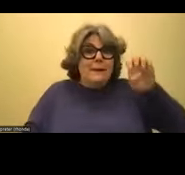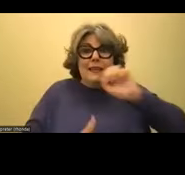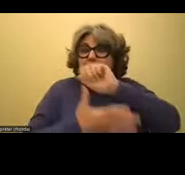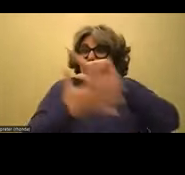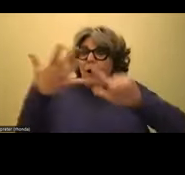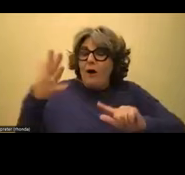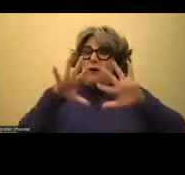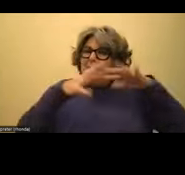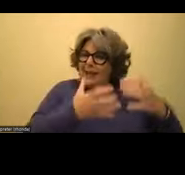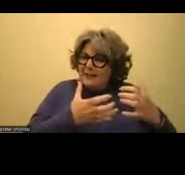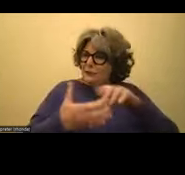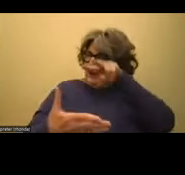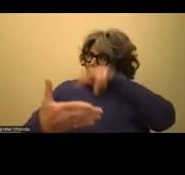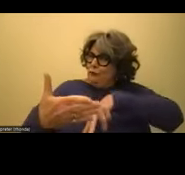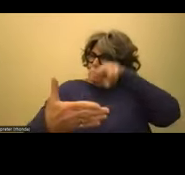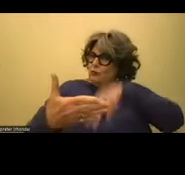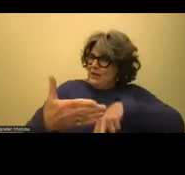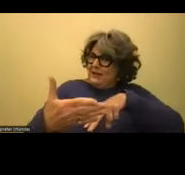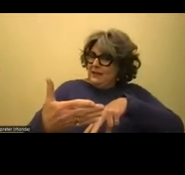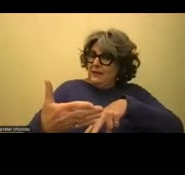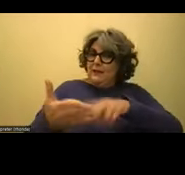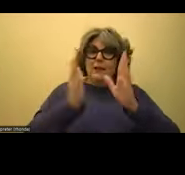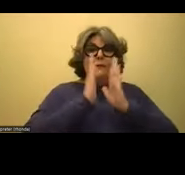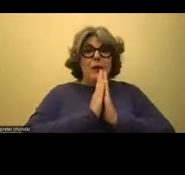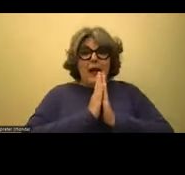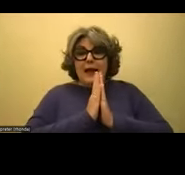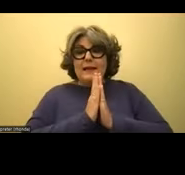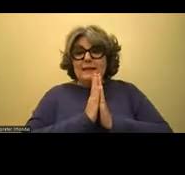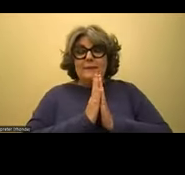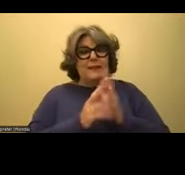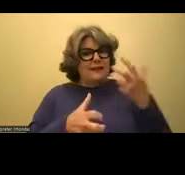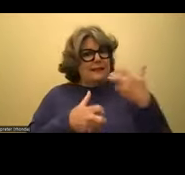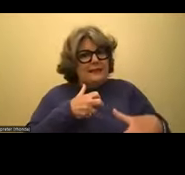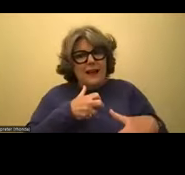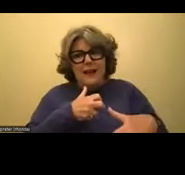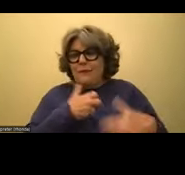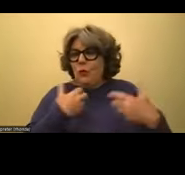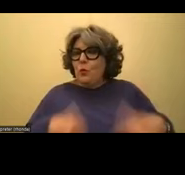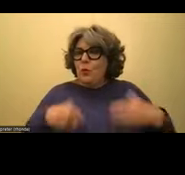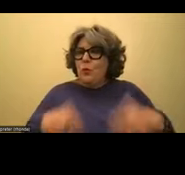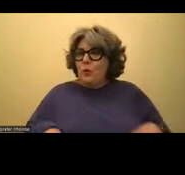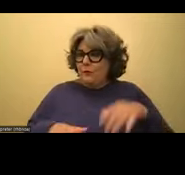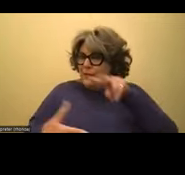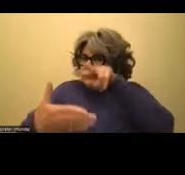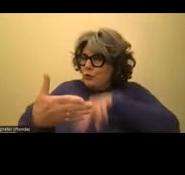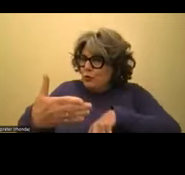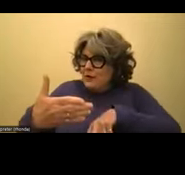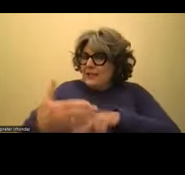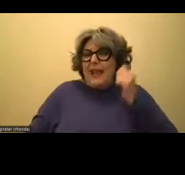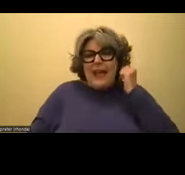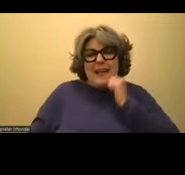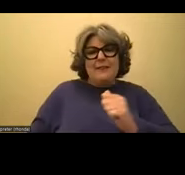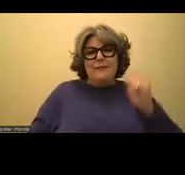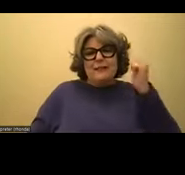time, we are asking students to read. And if you ask them to do the thing that is the hardest thing in the world for them, right, day in and day out,